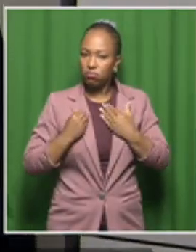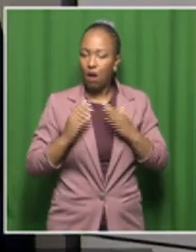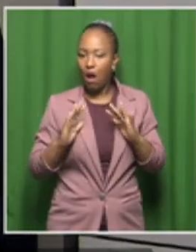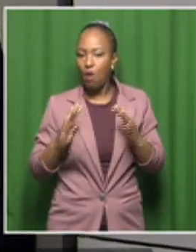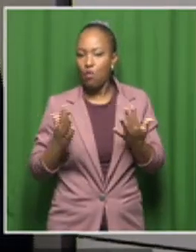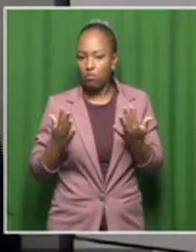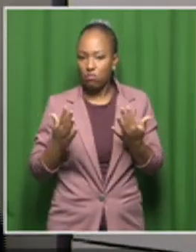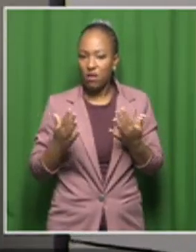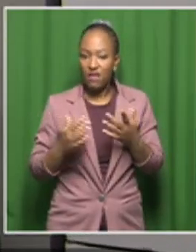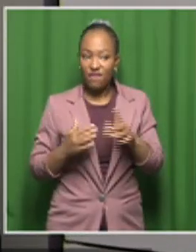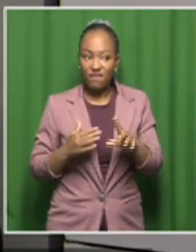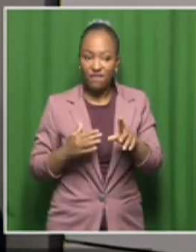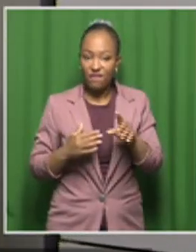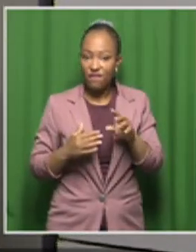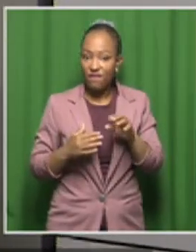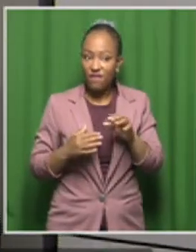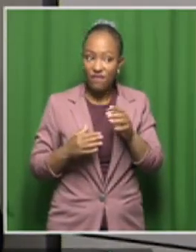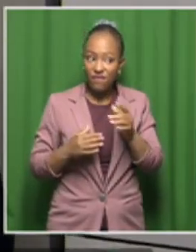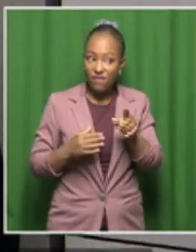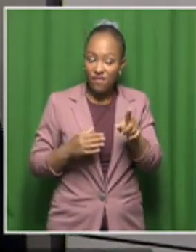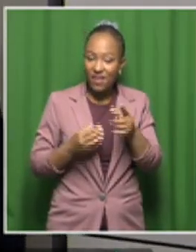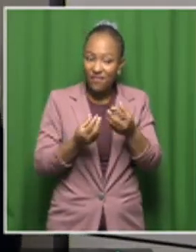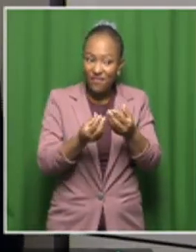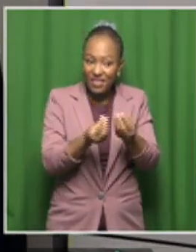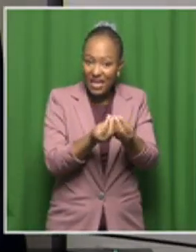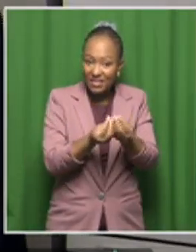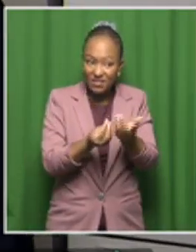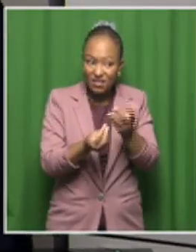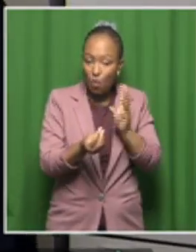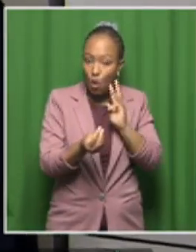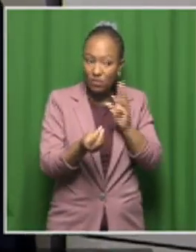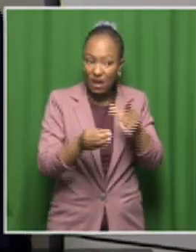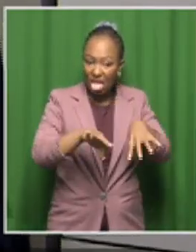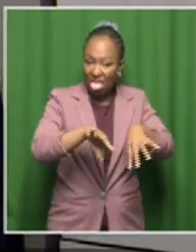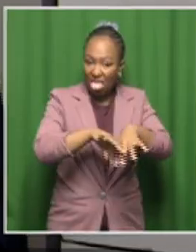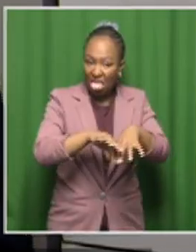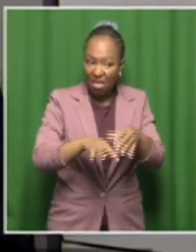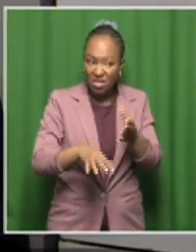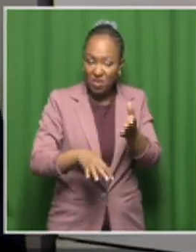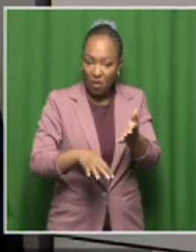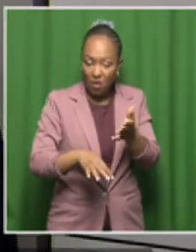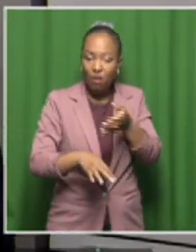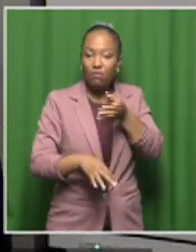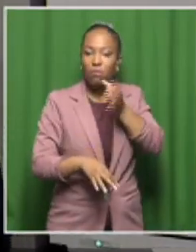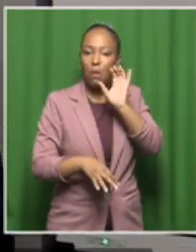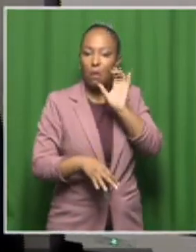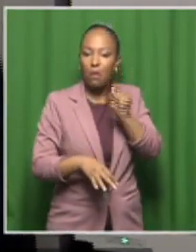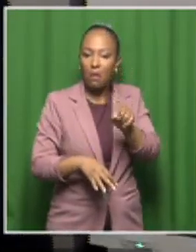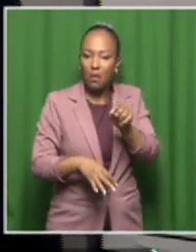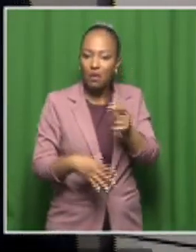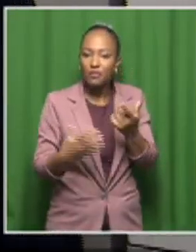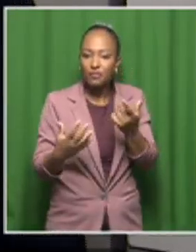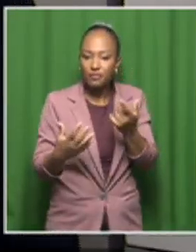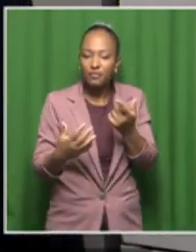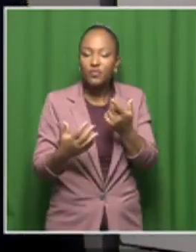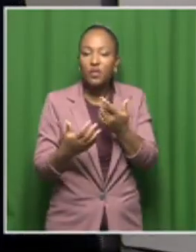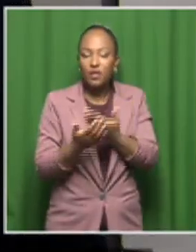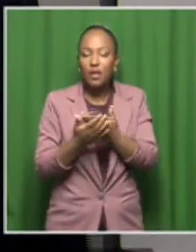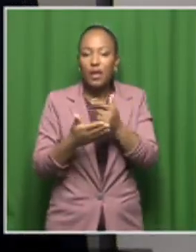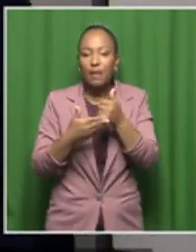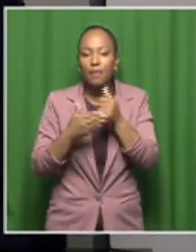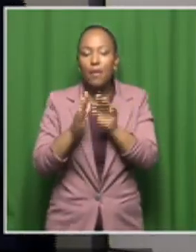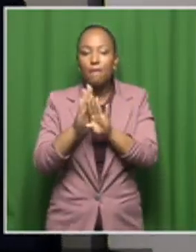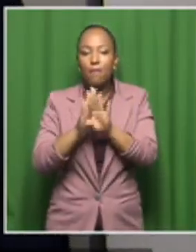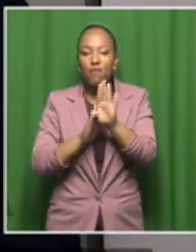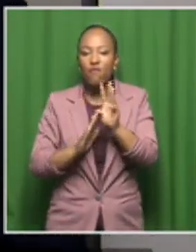get when we get exposed to these contaminants. So with the effect-based method, it can improve the water quality monitoring